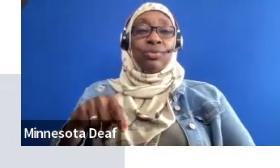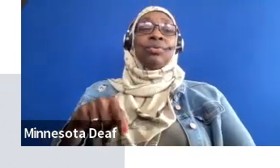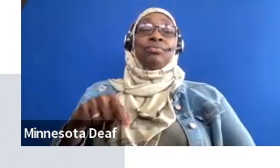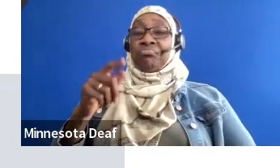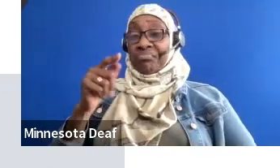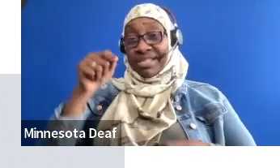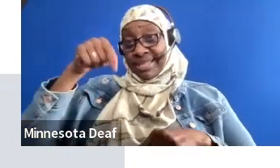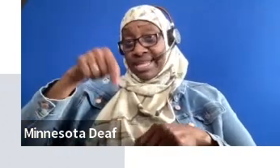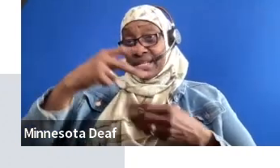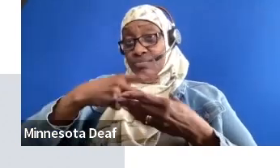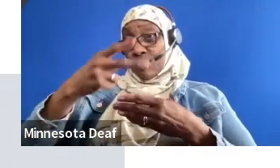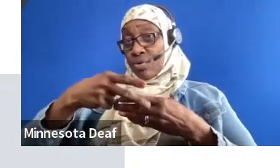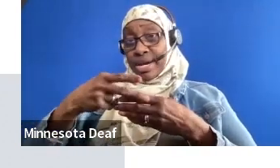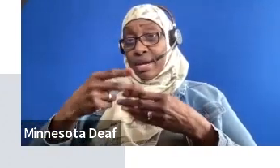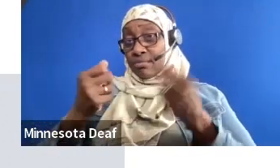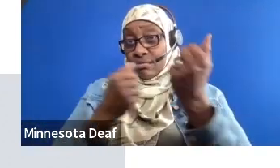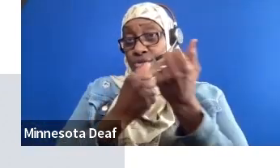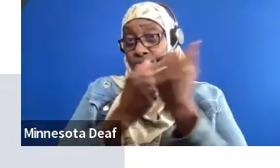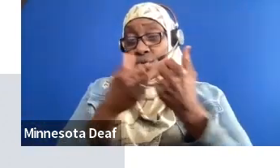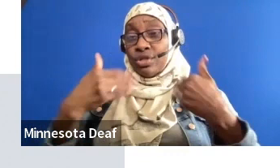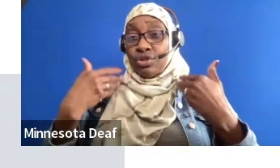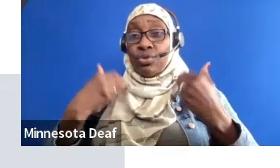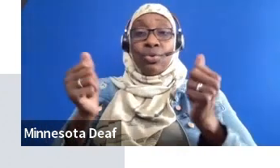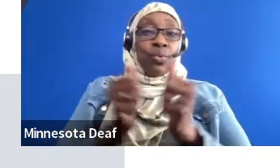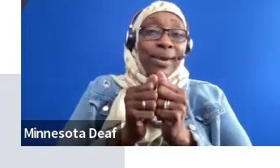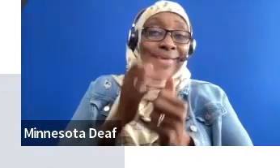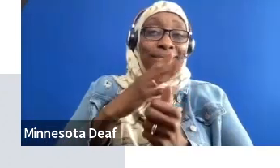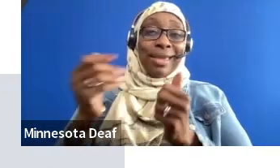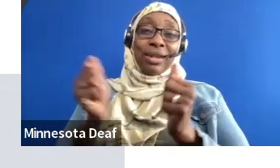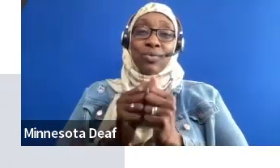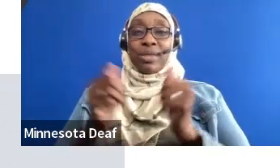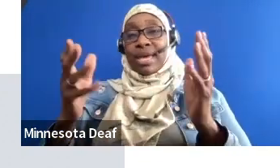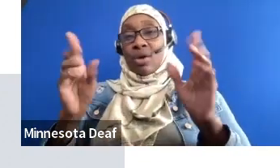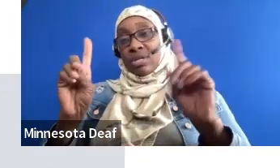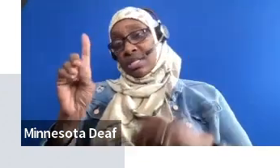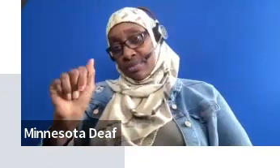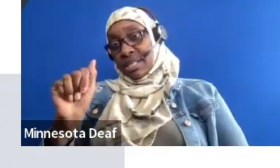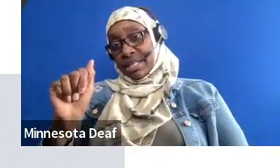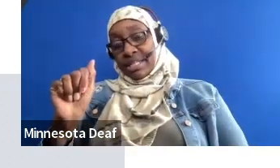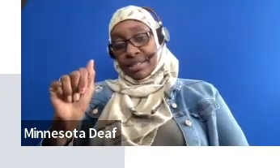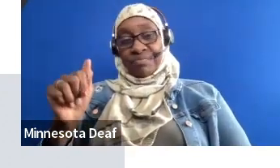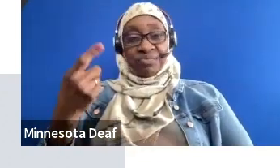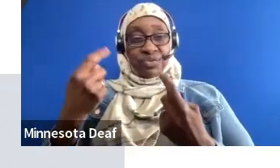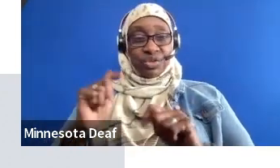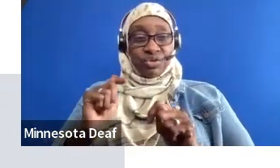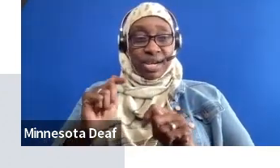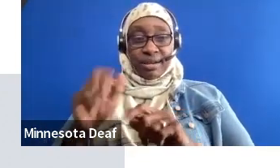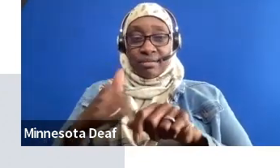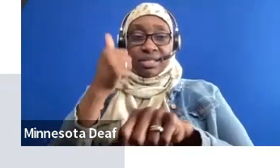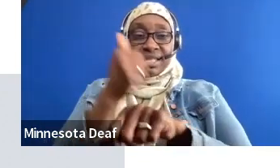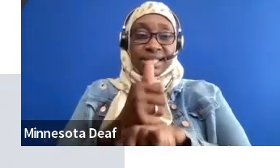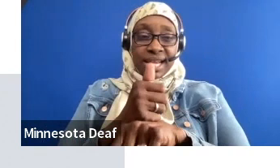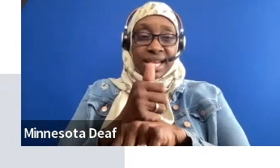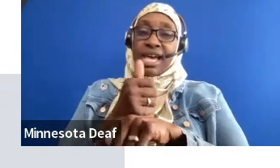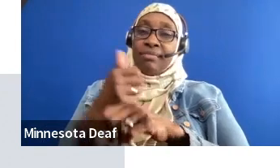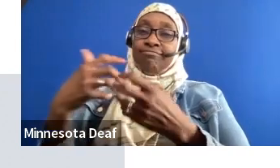trying to build peer relationships in this program, right, helping youths of all with and without disabilities to discover